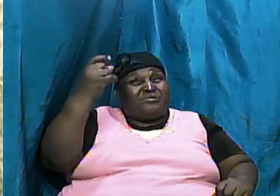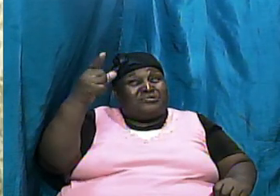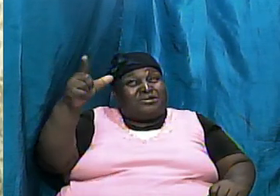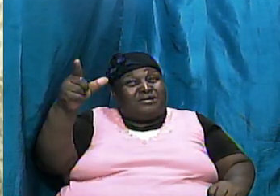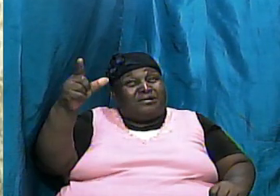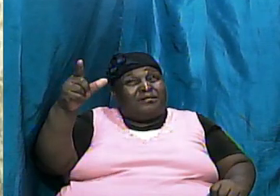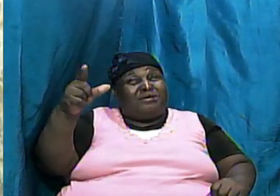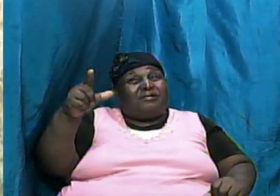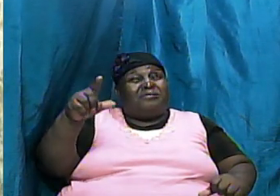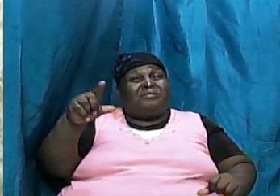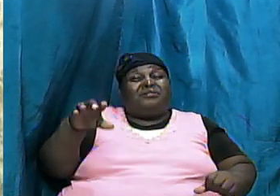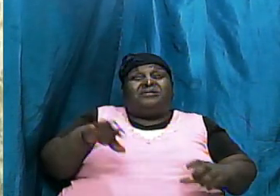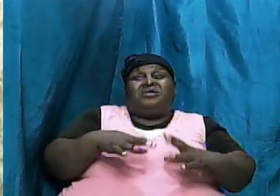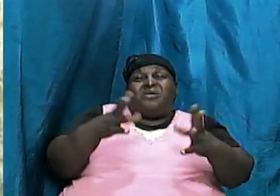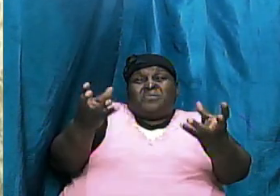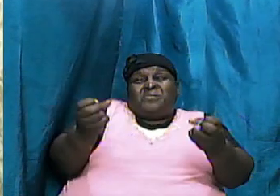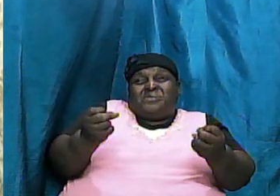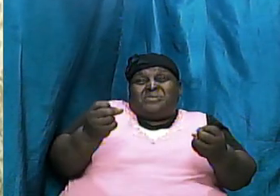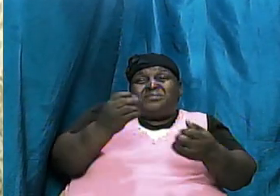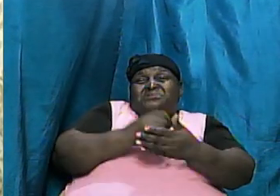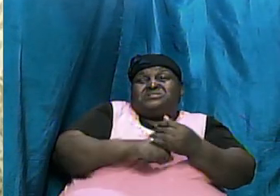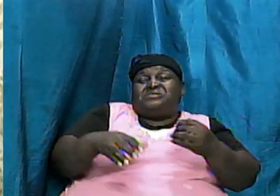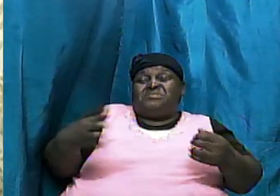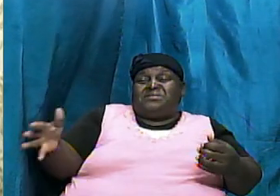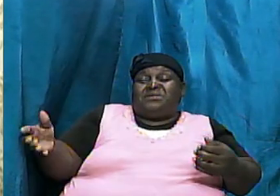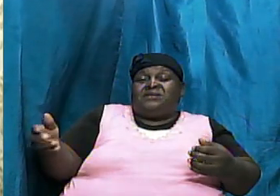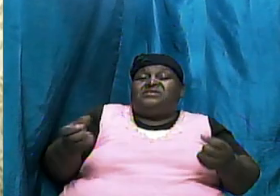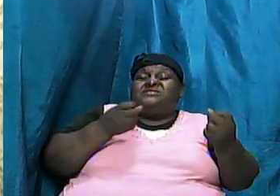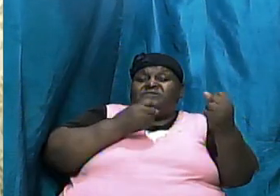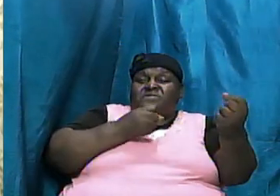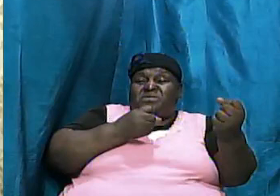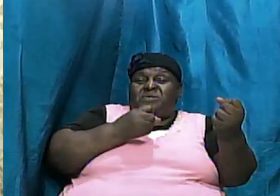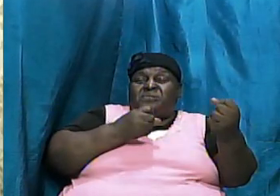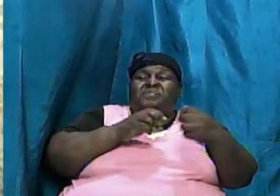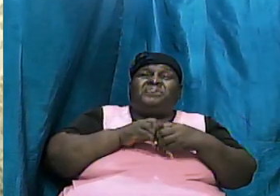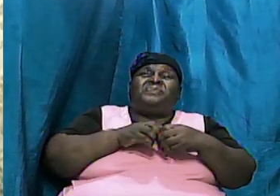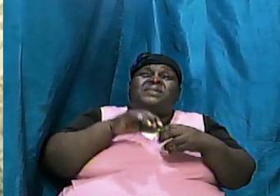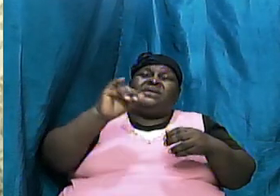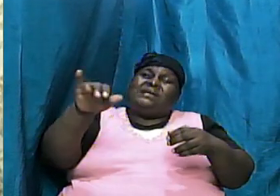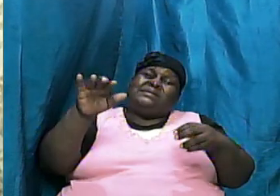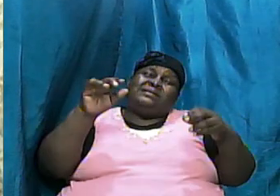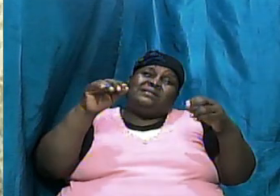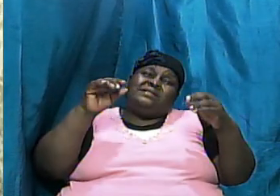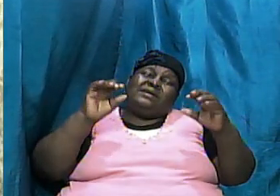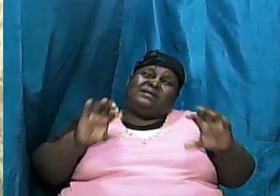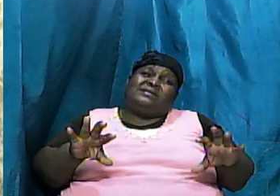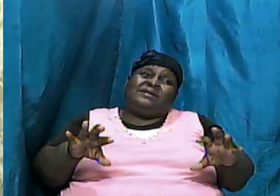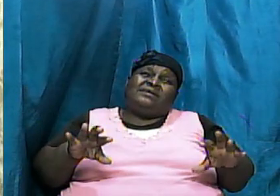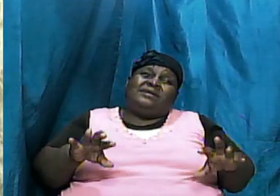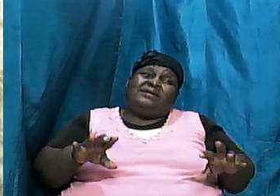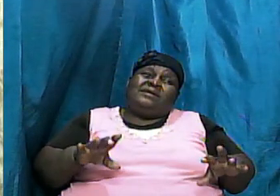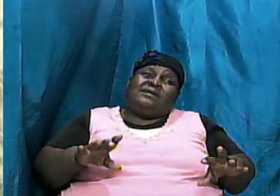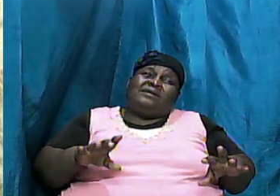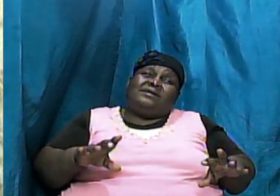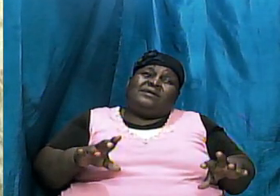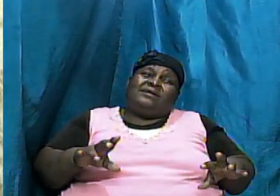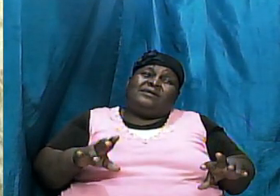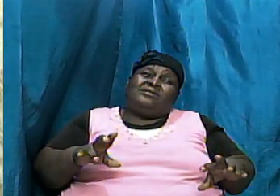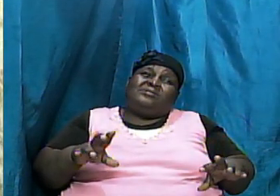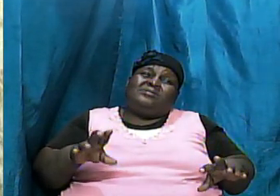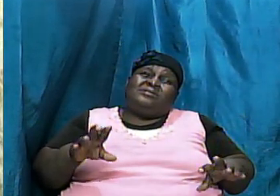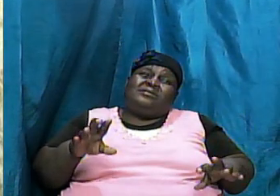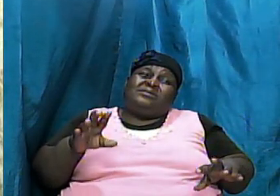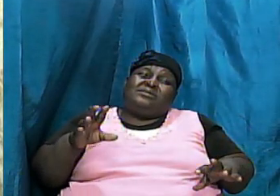thing that is tangible want some things that can be verified scientifically